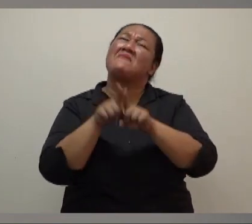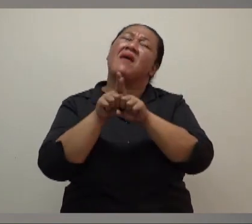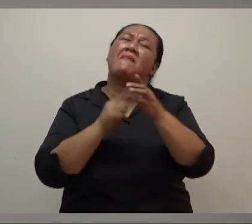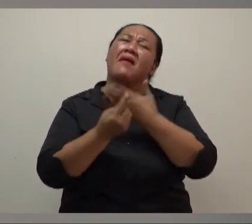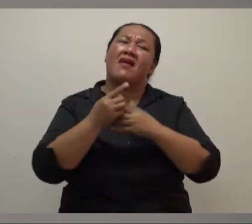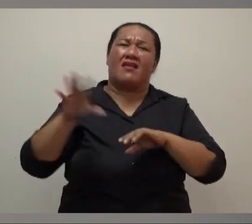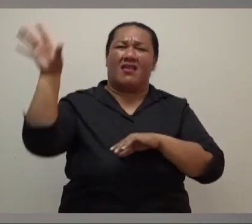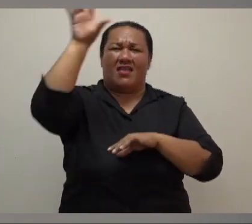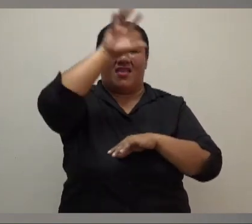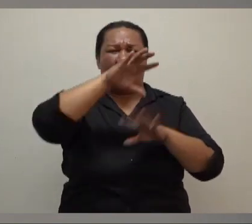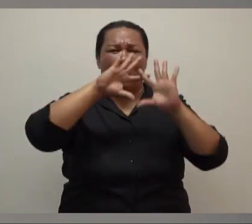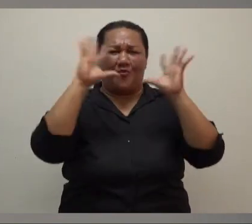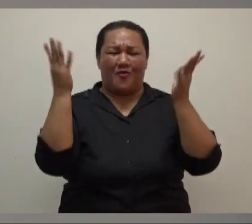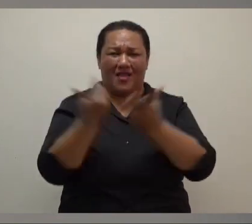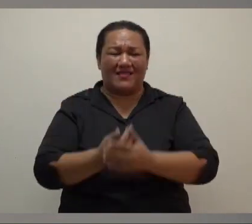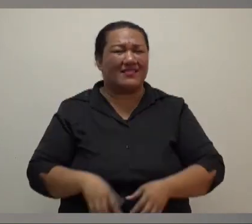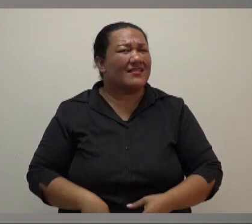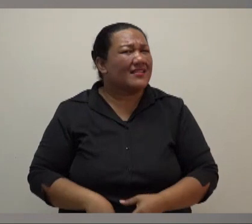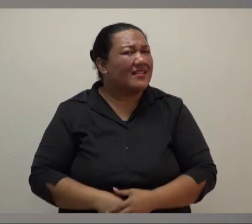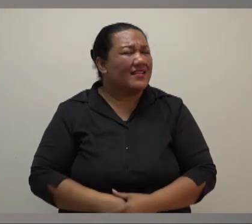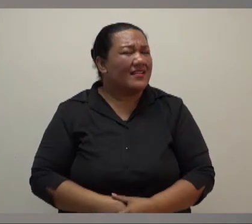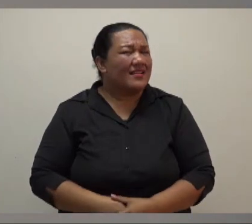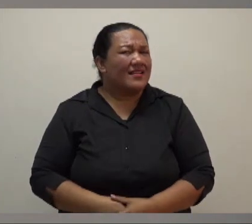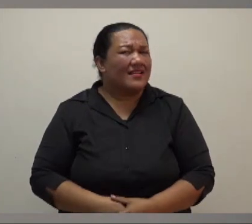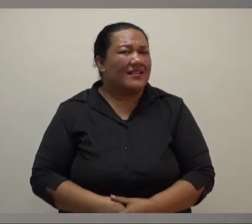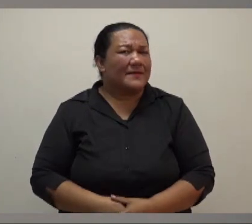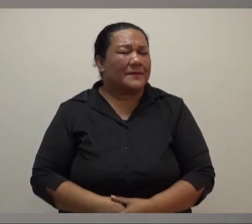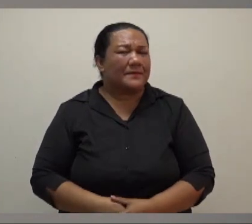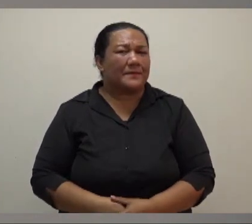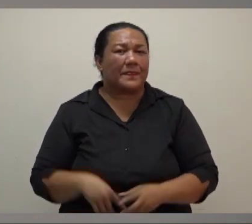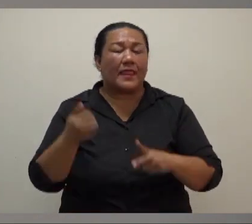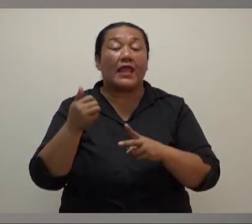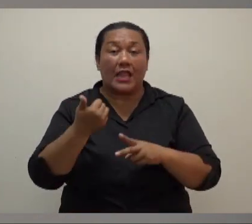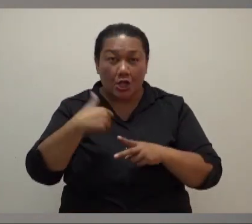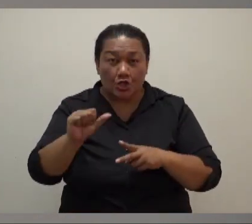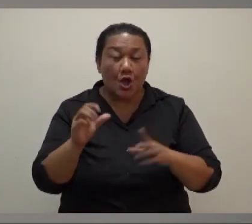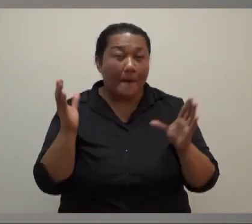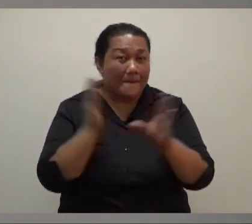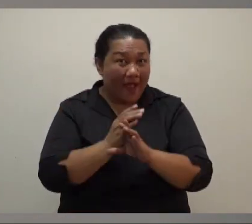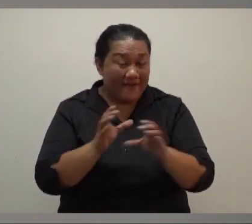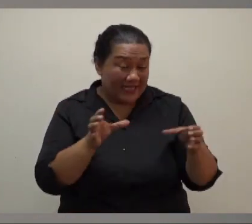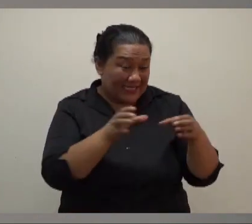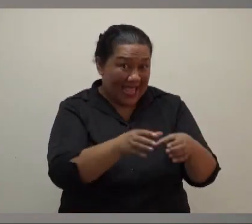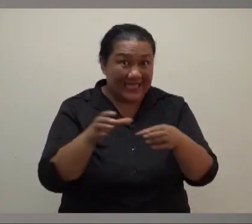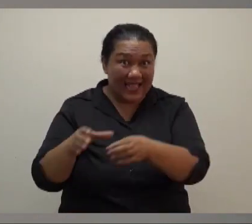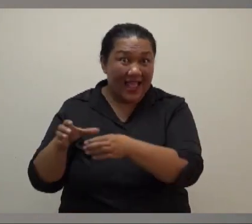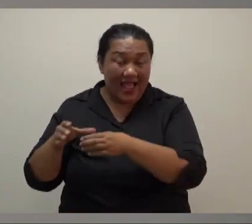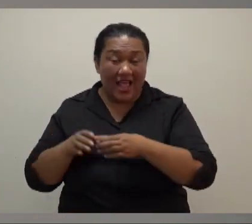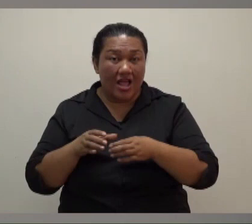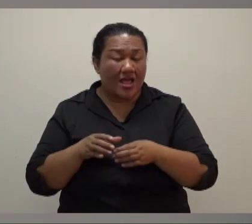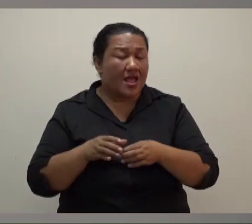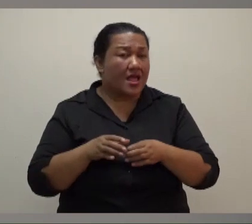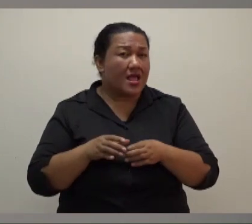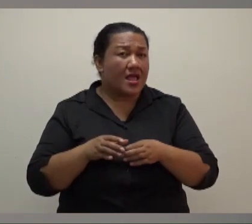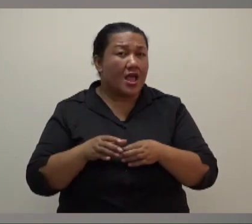cost of government, you know, the uses of private sector? Because as we've seen, that by using private sector